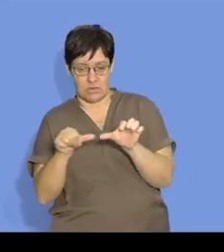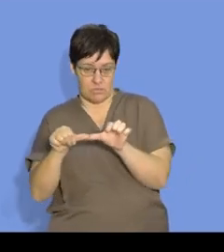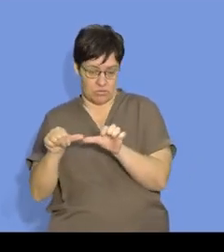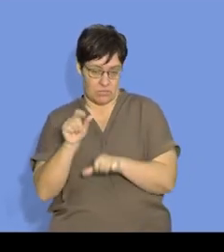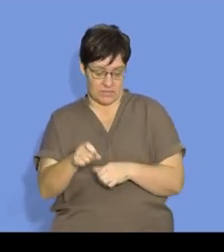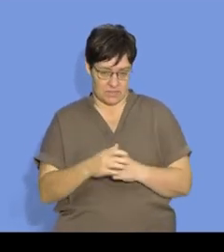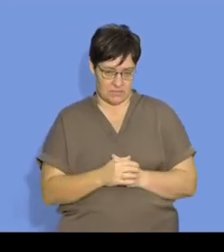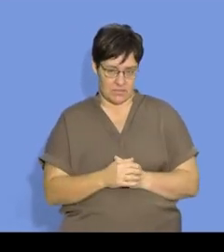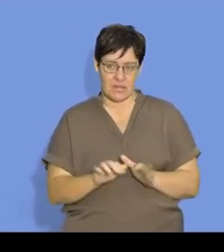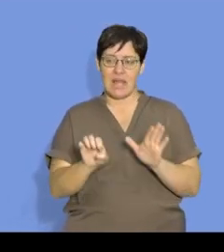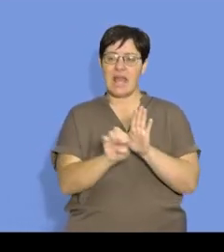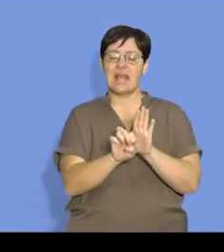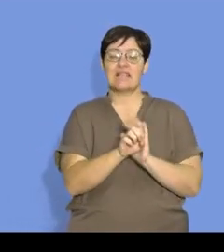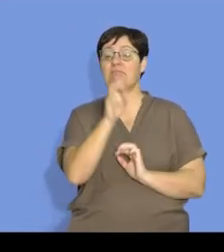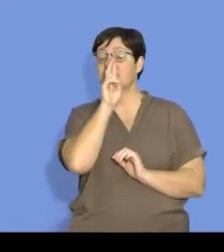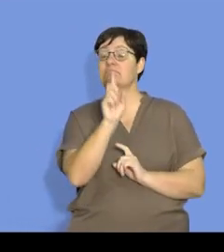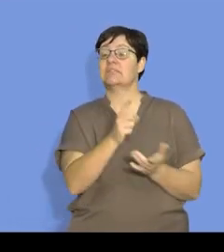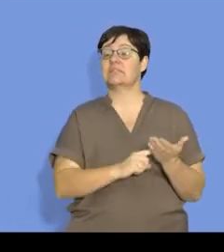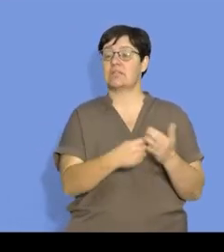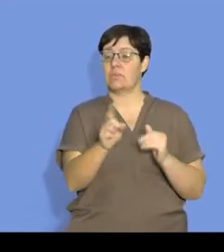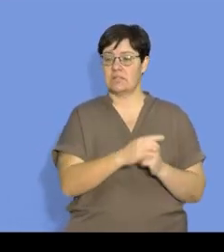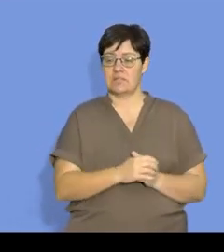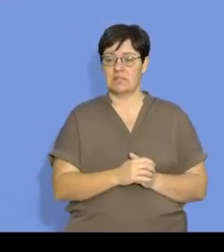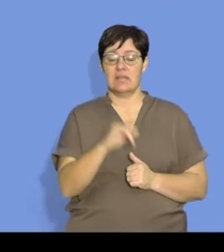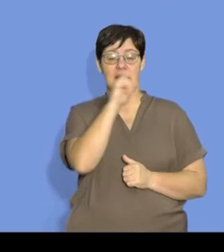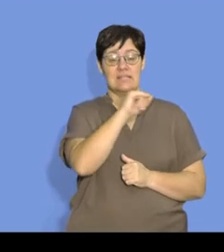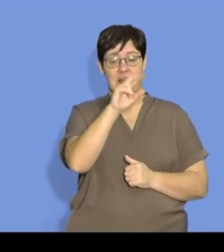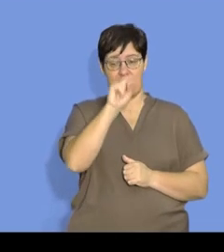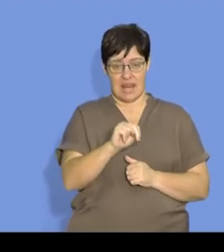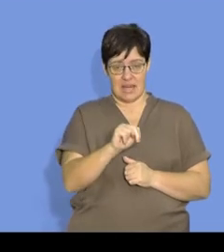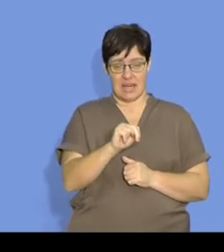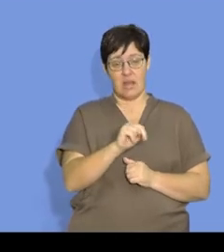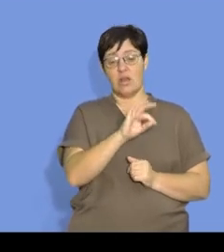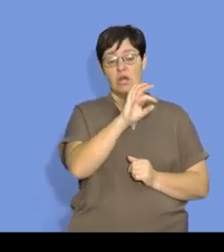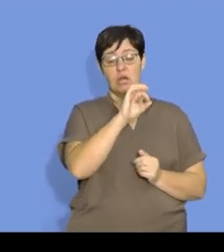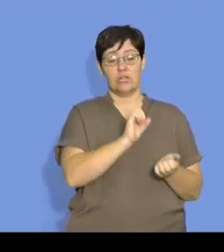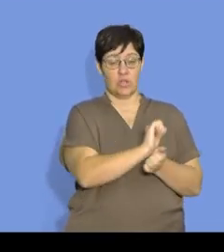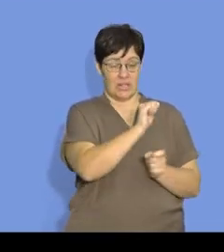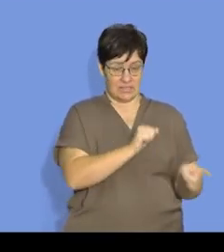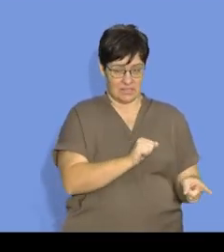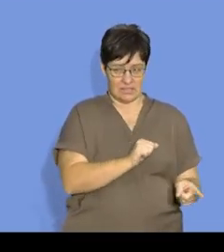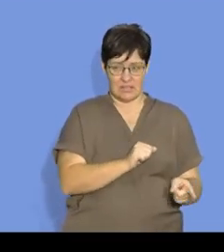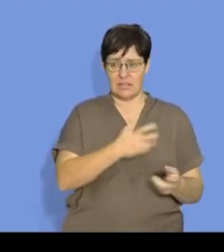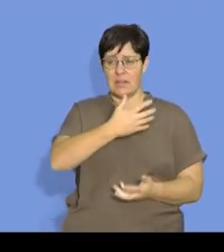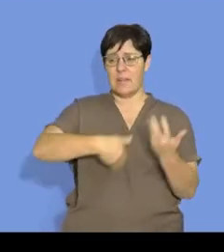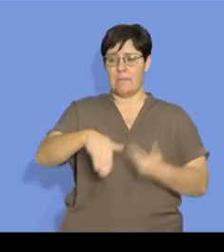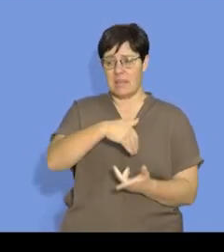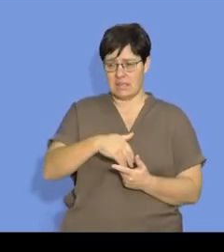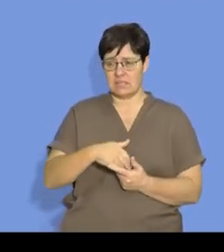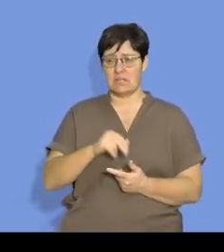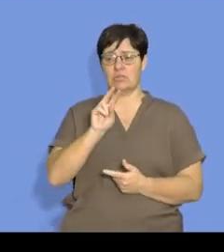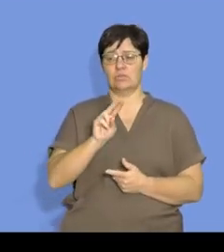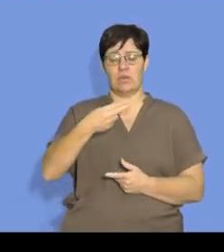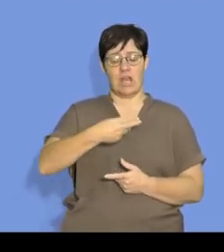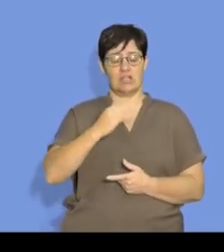that I would like us to discuss here is when we take zinc as a solid and mix it with hydrochloric acid in a conical